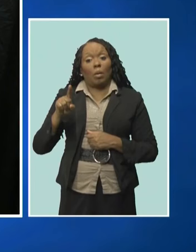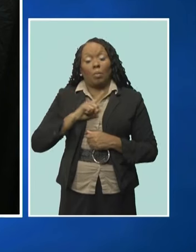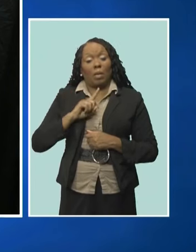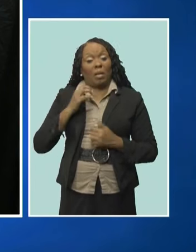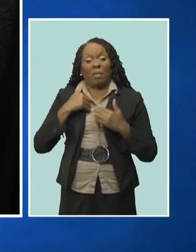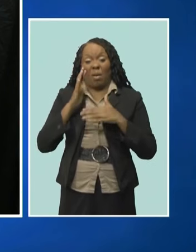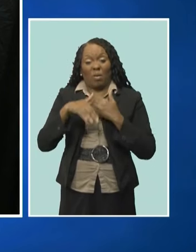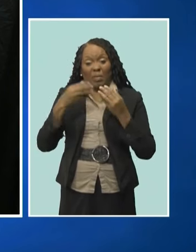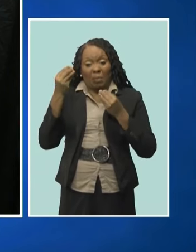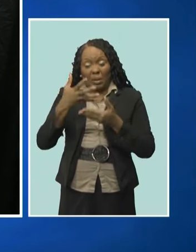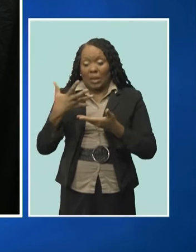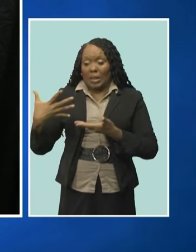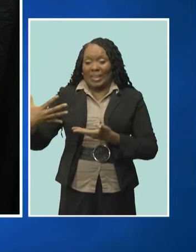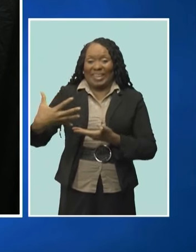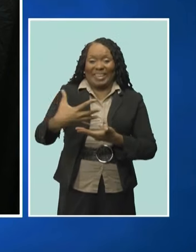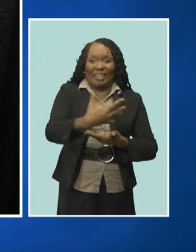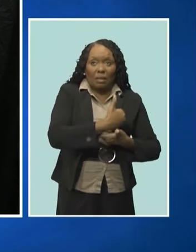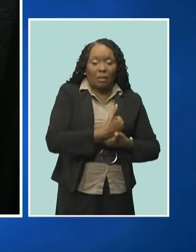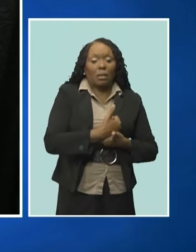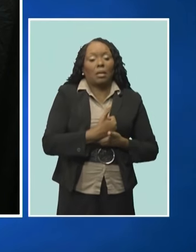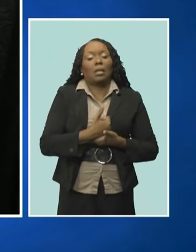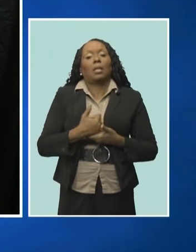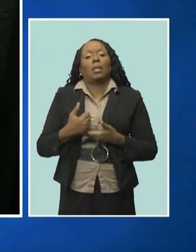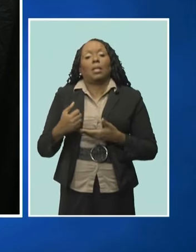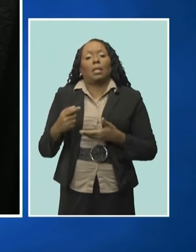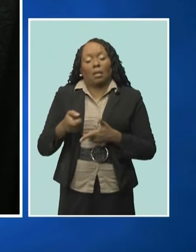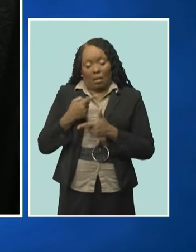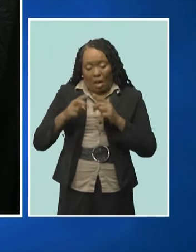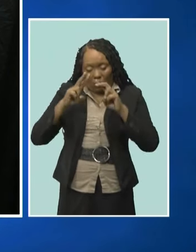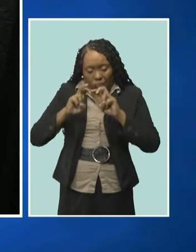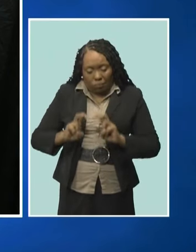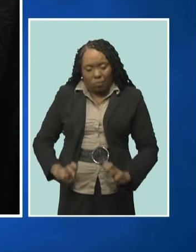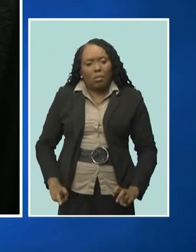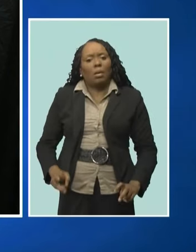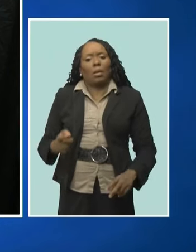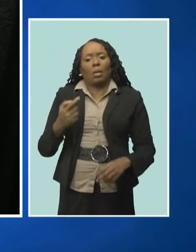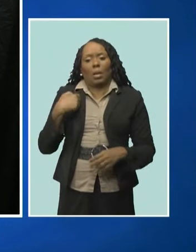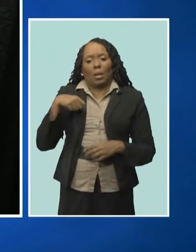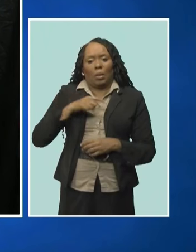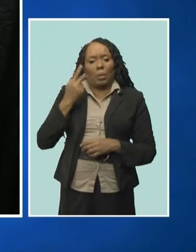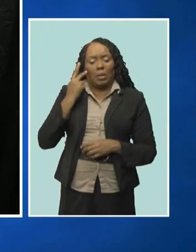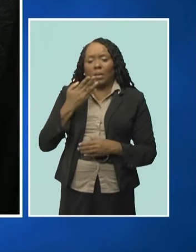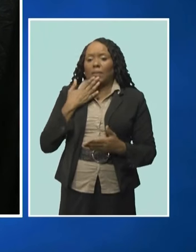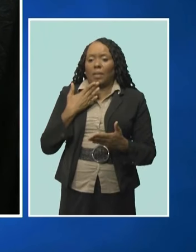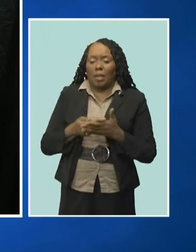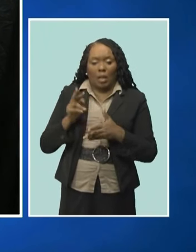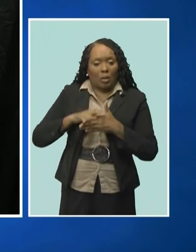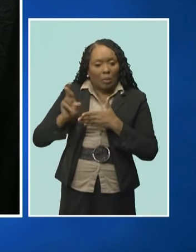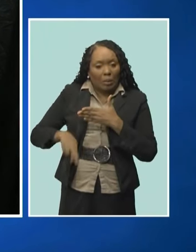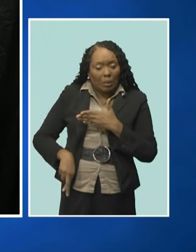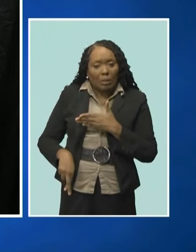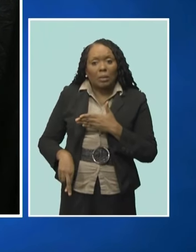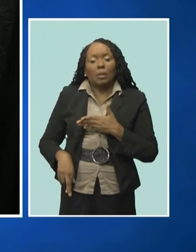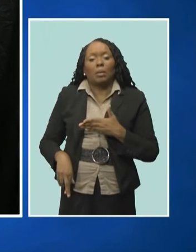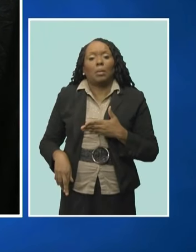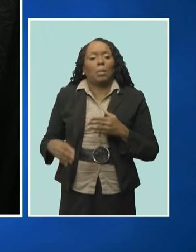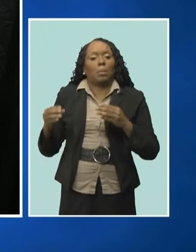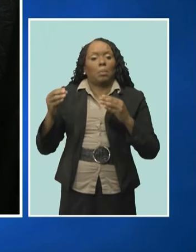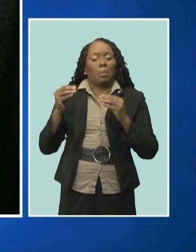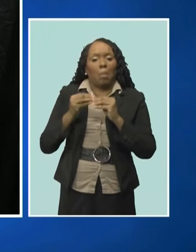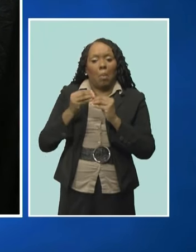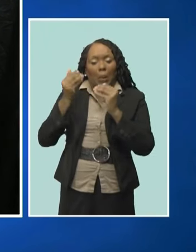before the intervention and post-intervention. And we see quite significant increases in knowledge,